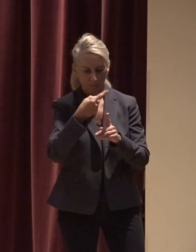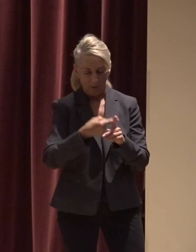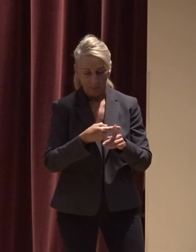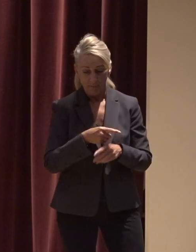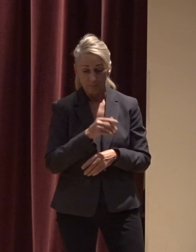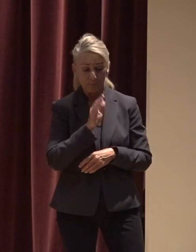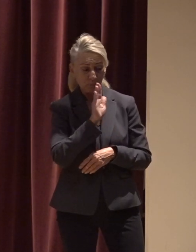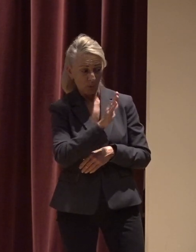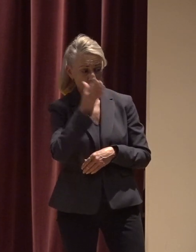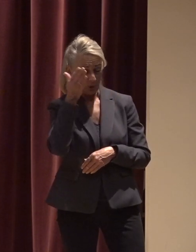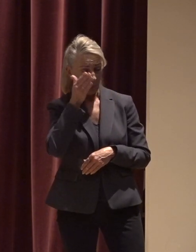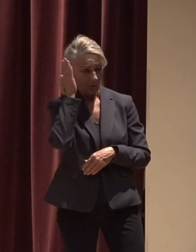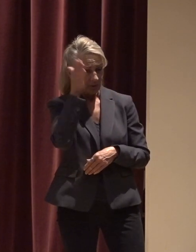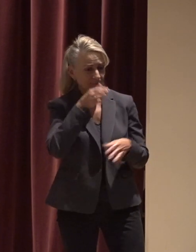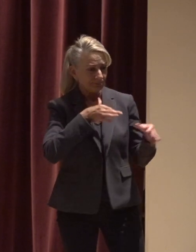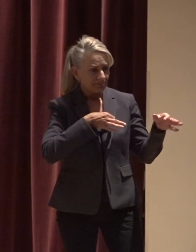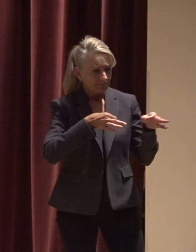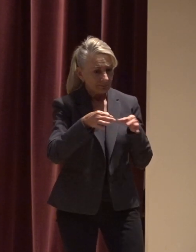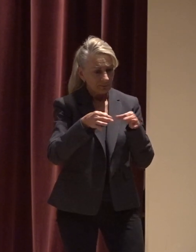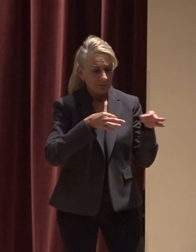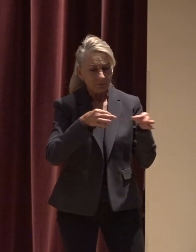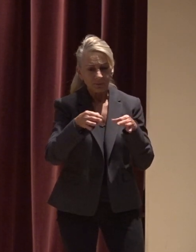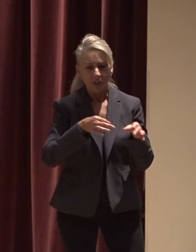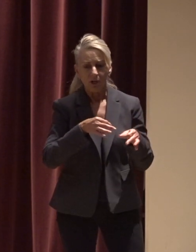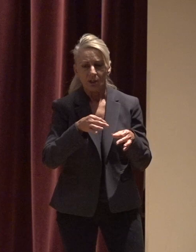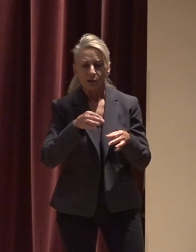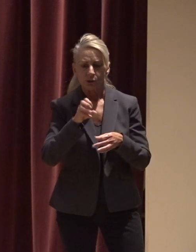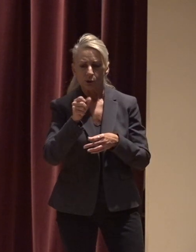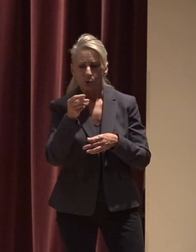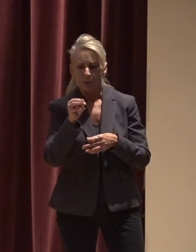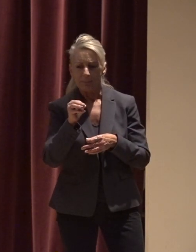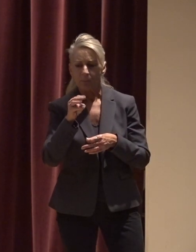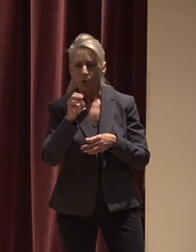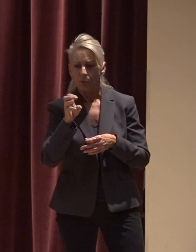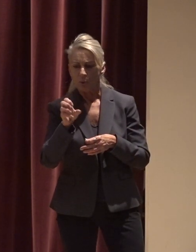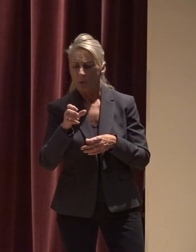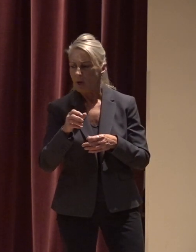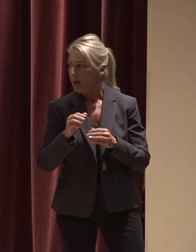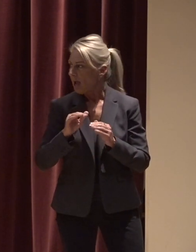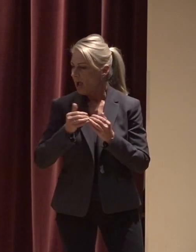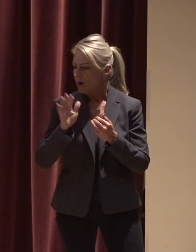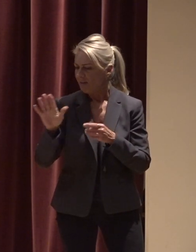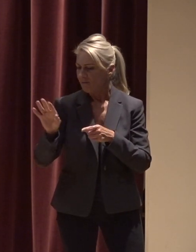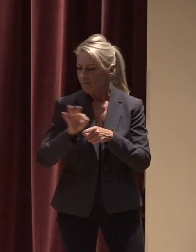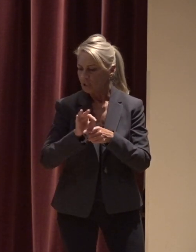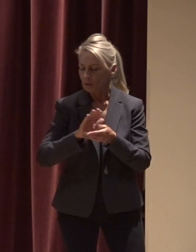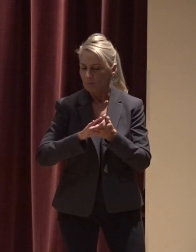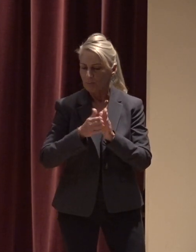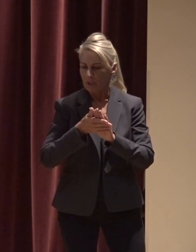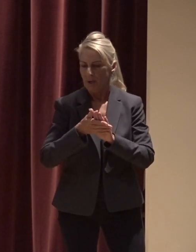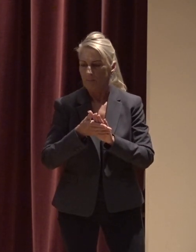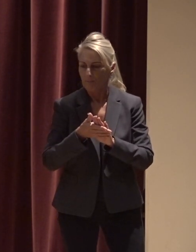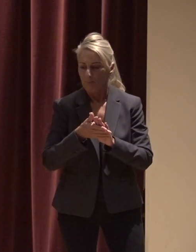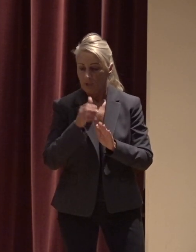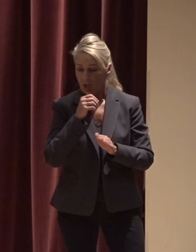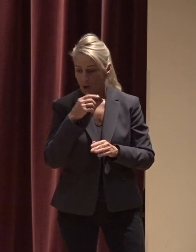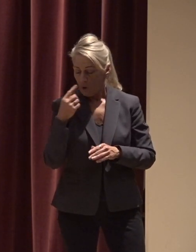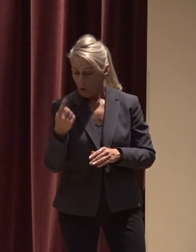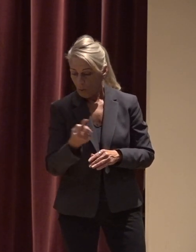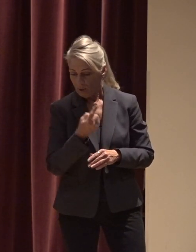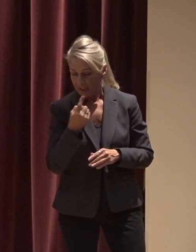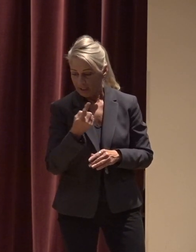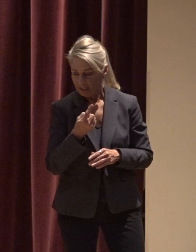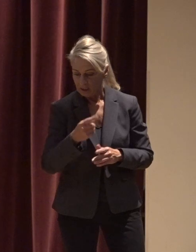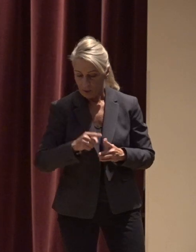Meredith's presentation will take you into the world of stream crew and explain how over time the stream crew's function has grown to become not only a pillar